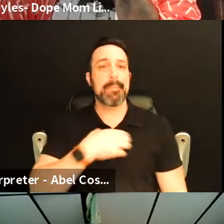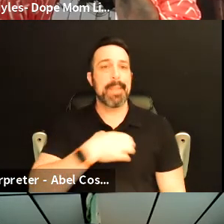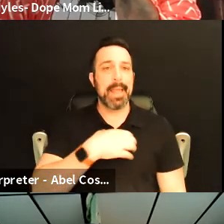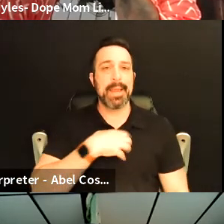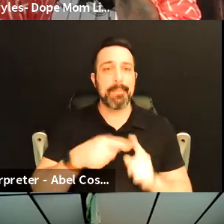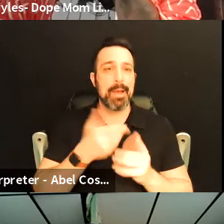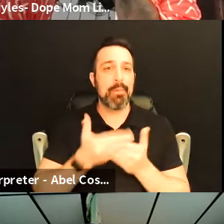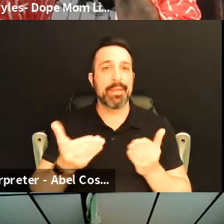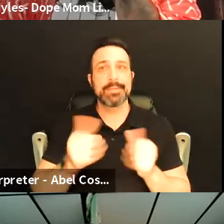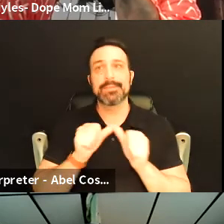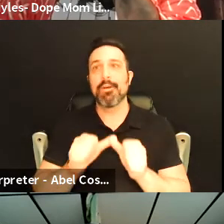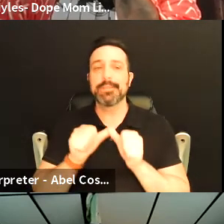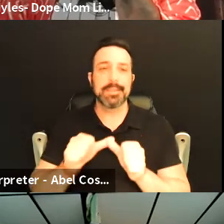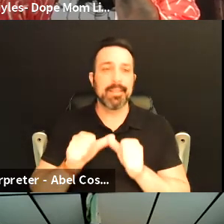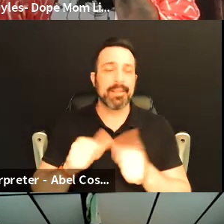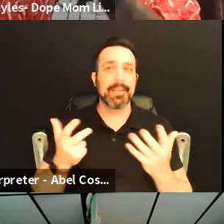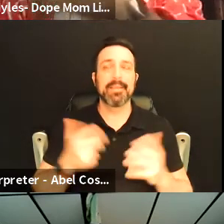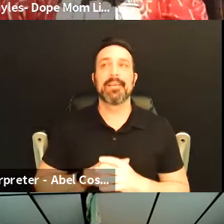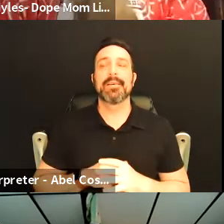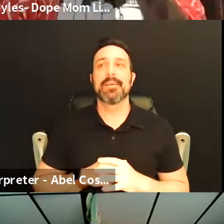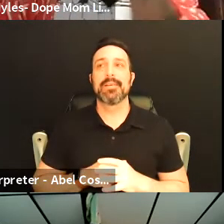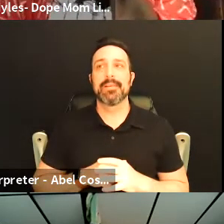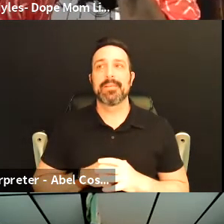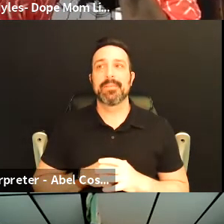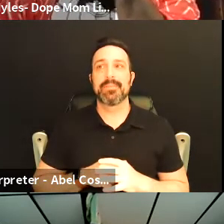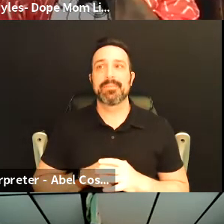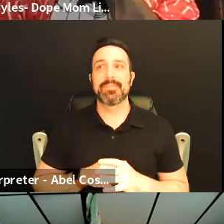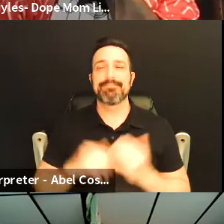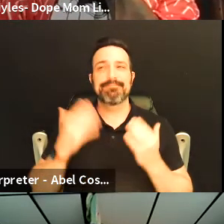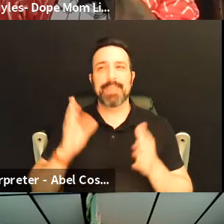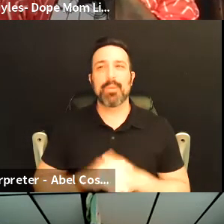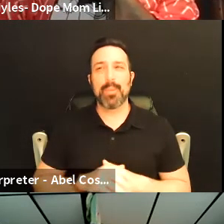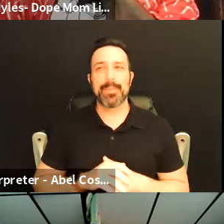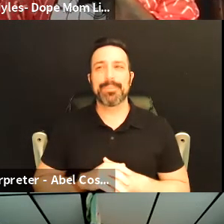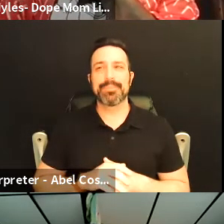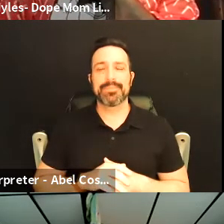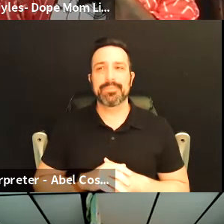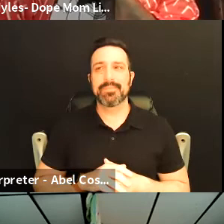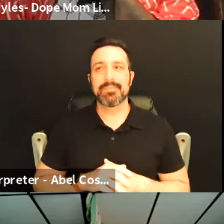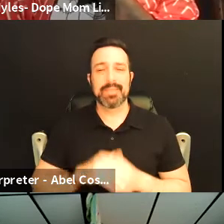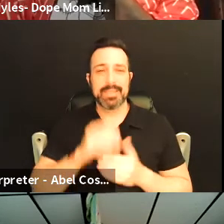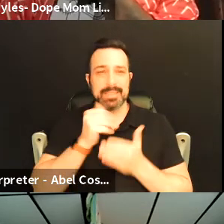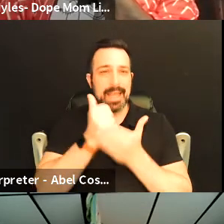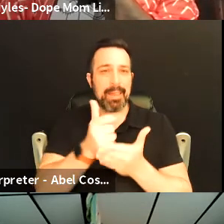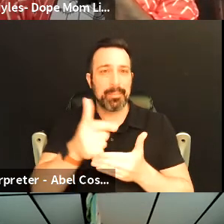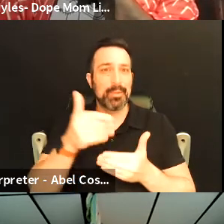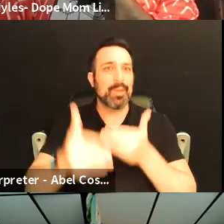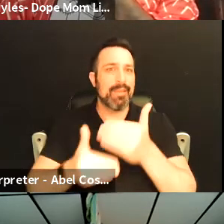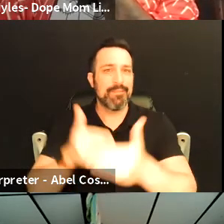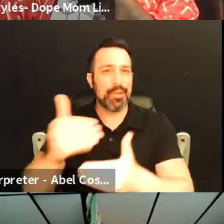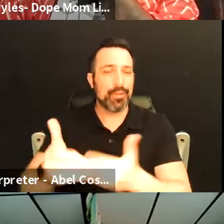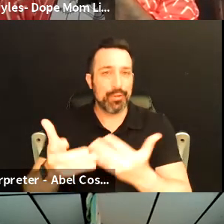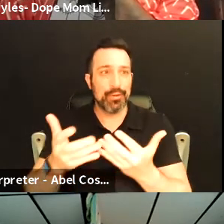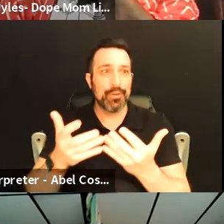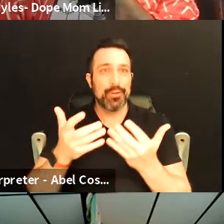things constantly and um I don't know it doesn't get you any further not doing anything